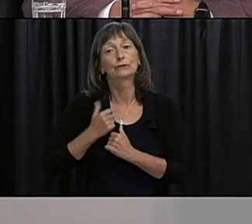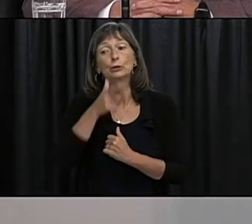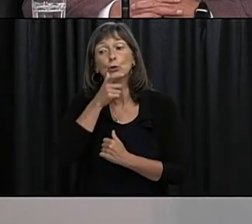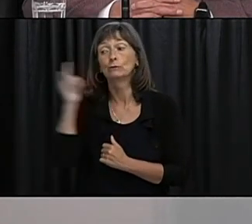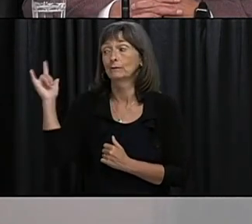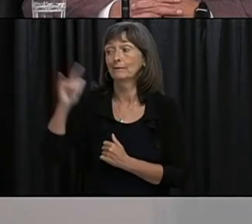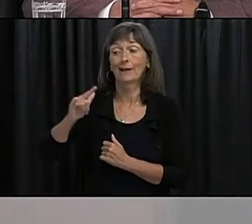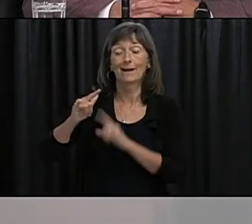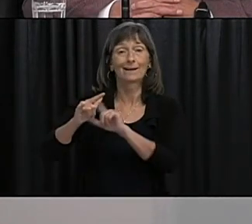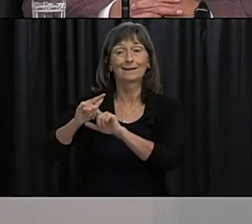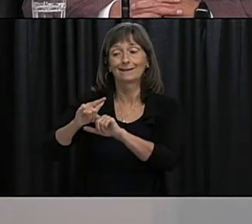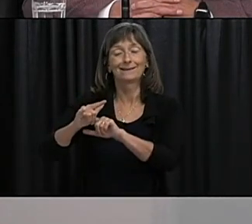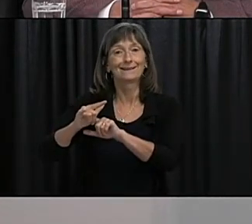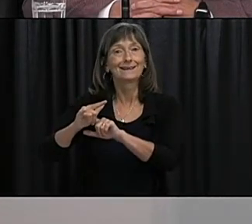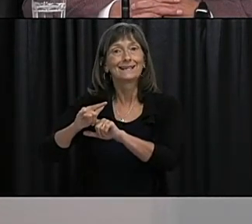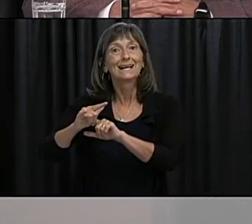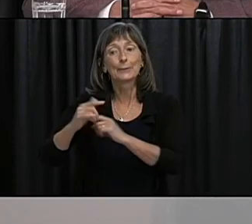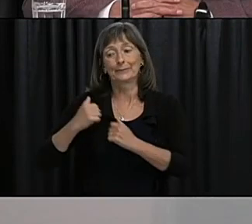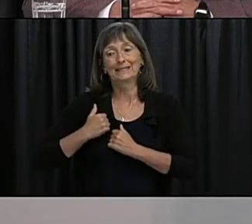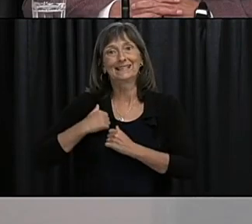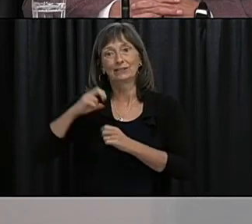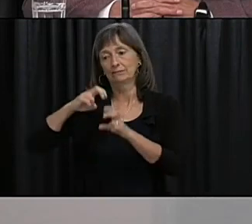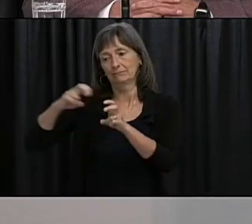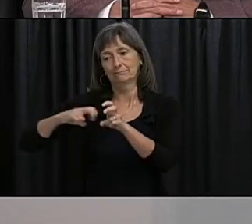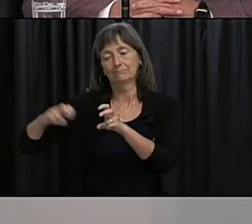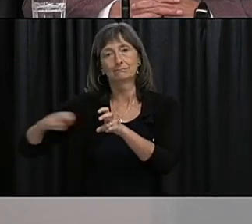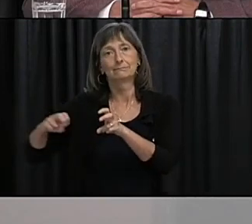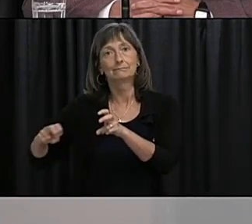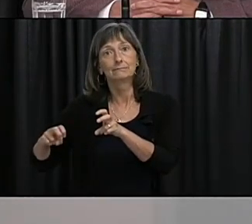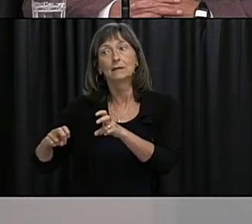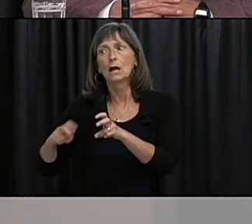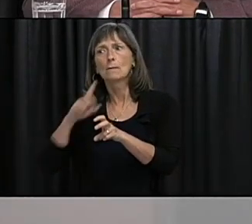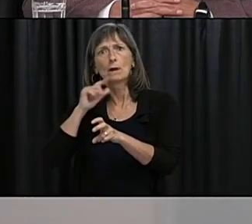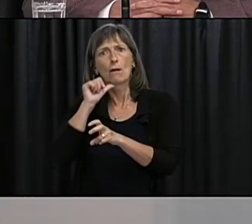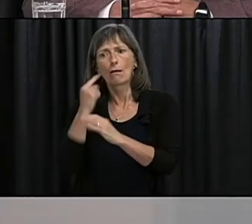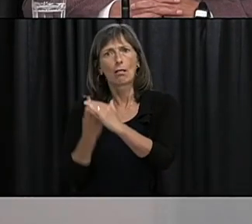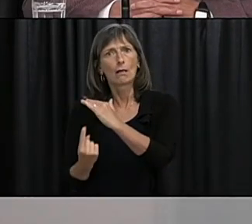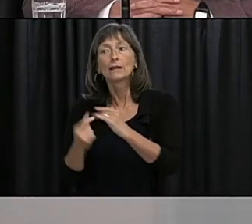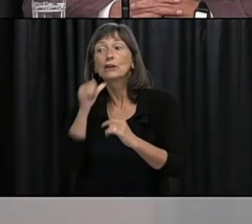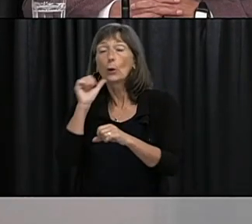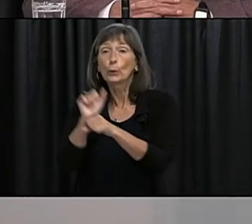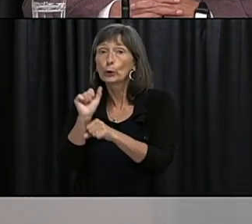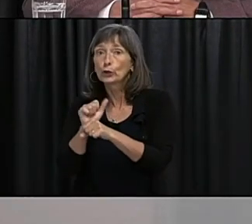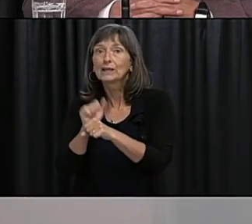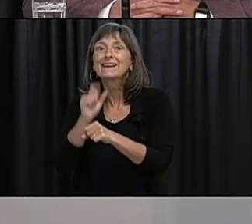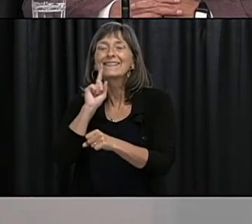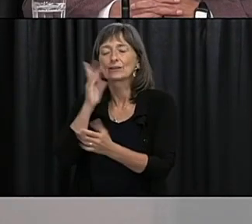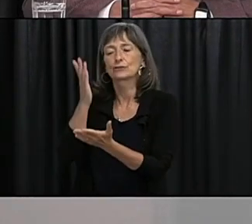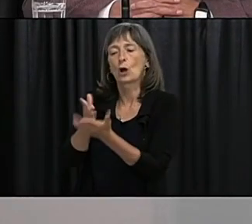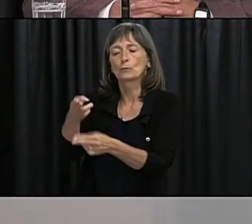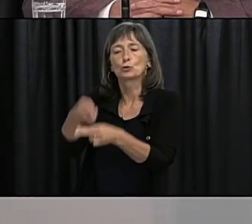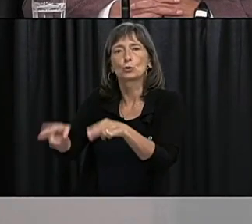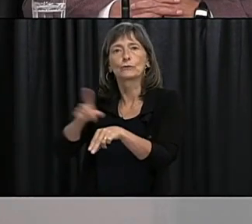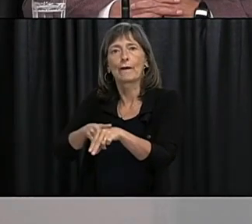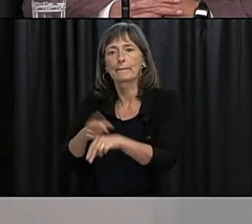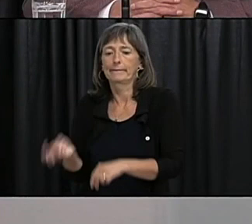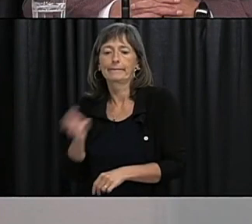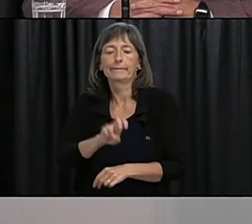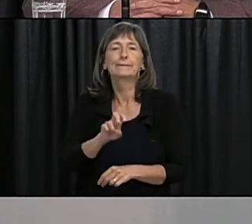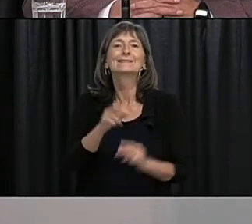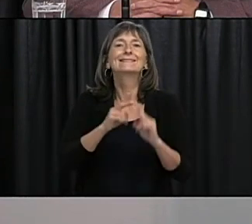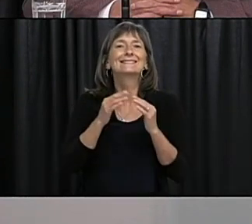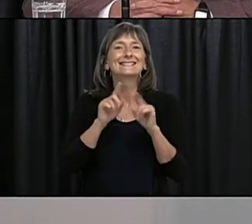and are not self isolating and are seen at the pedestrian mall for instance in uniform they're not working here they're between destinations or layovers